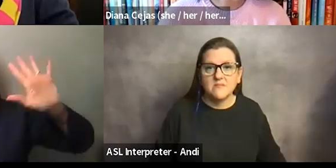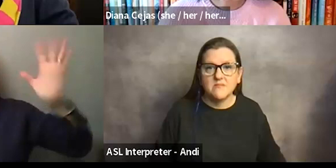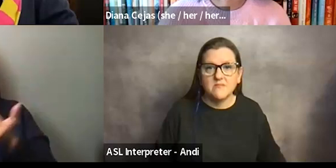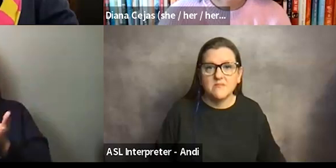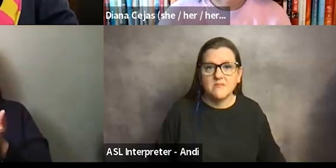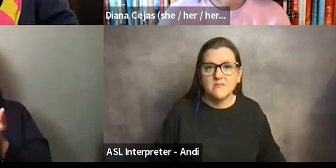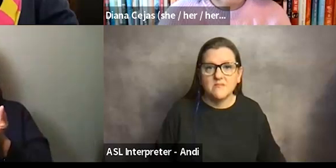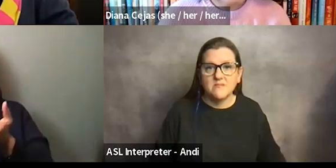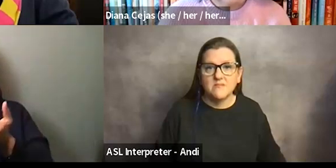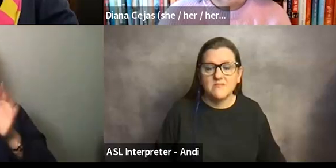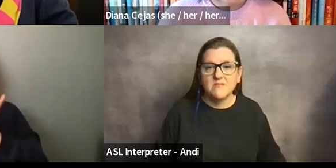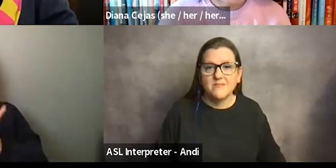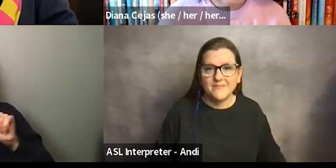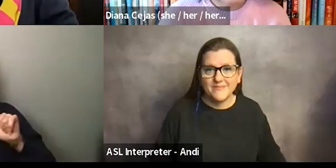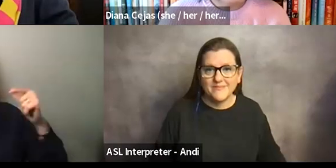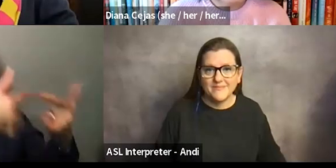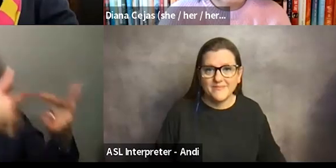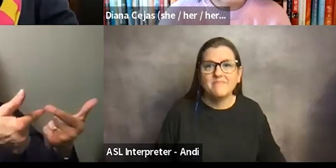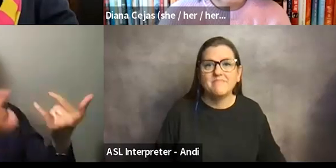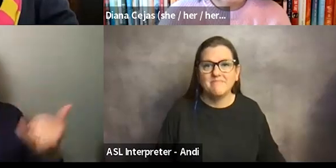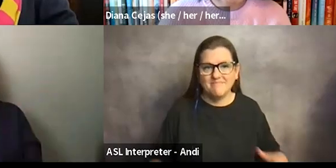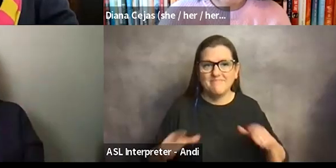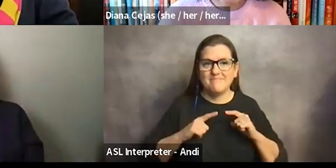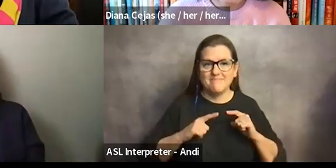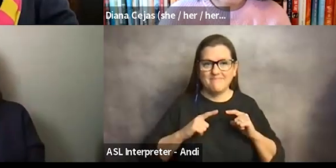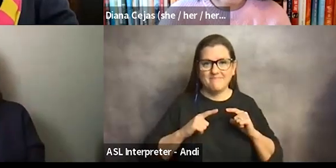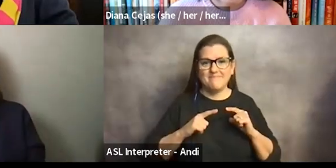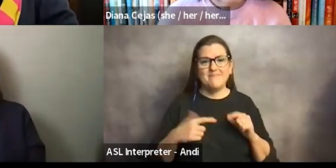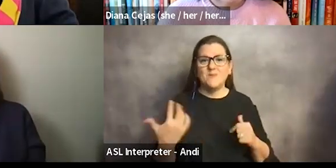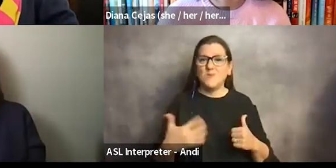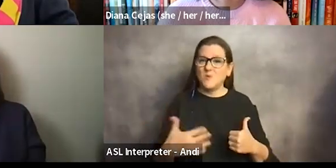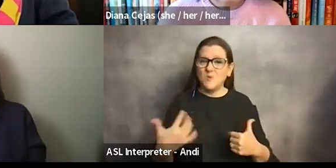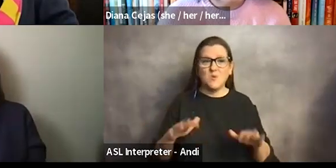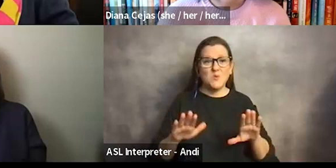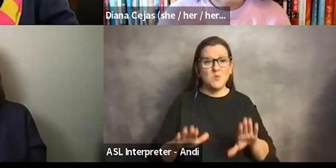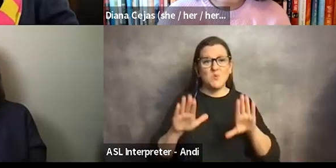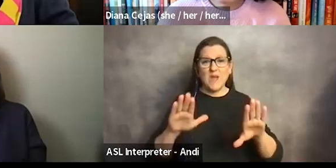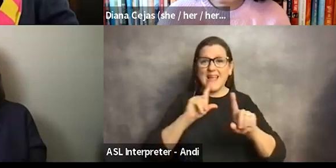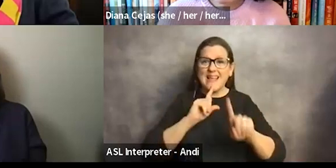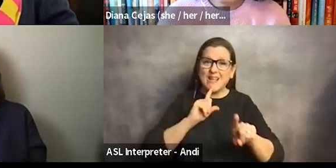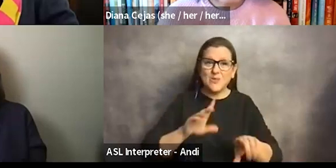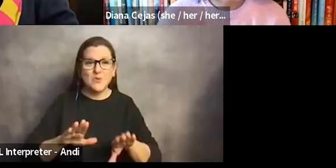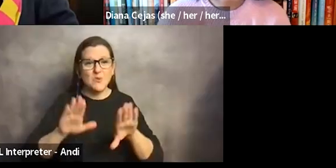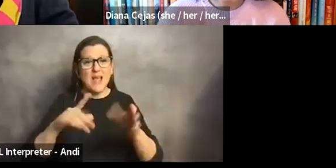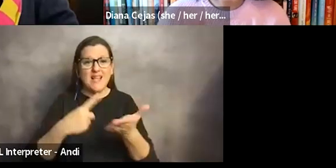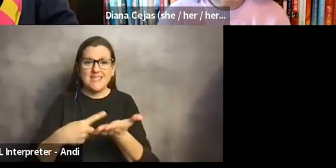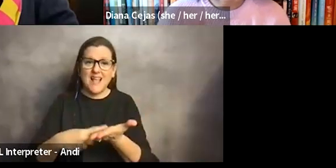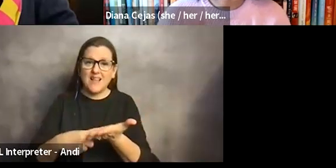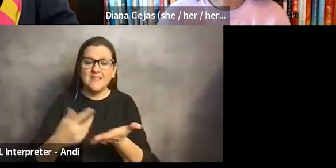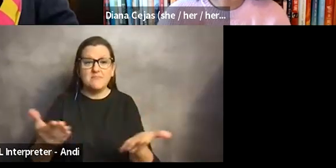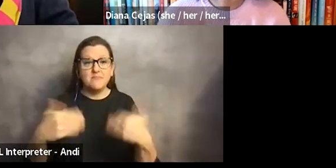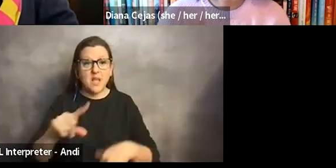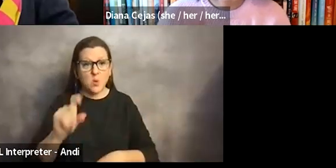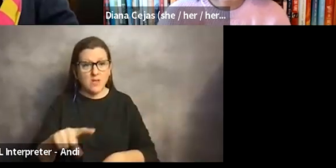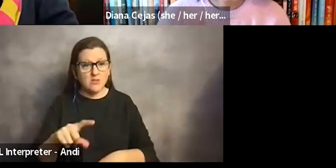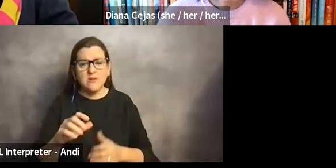So these are great, great answers and great discussion that we're having today. Um, the next question, uh, is how did you choose